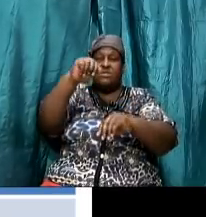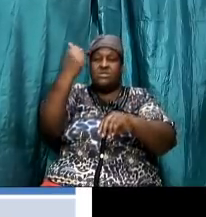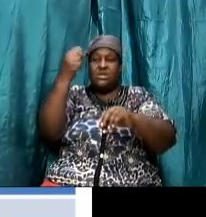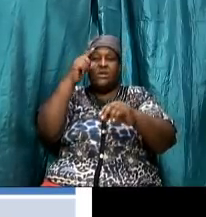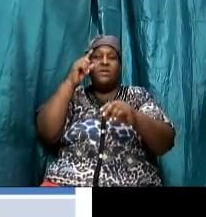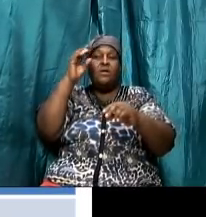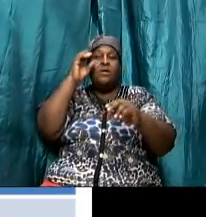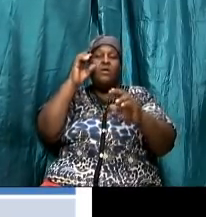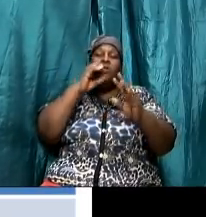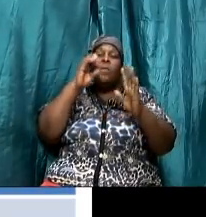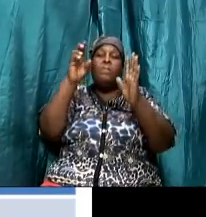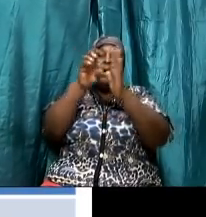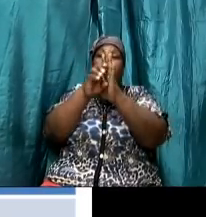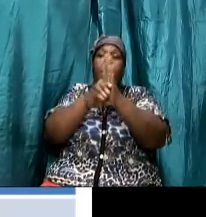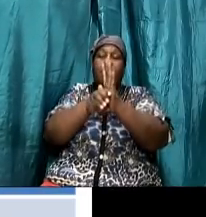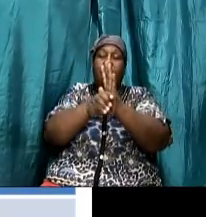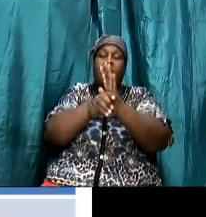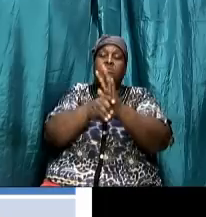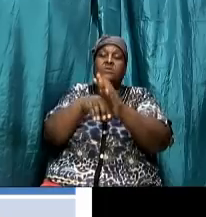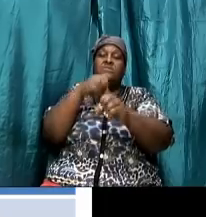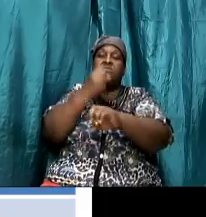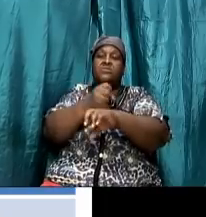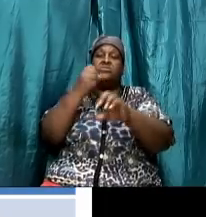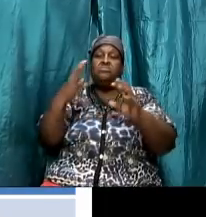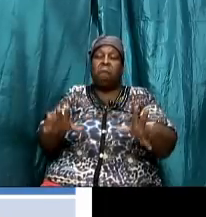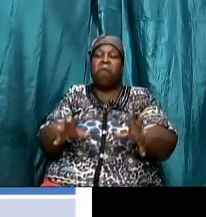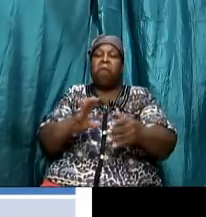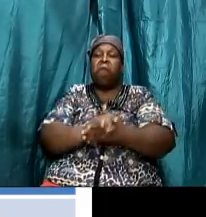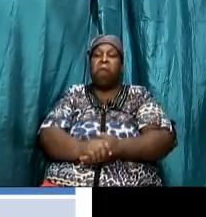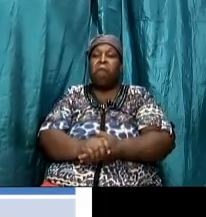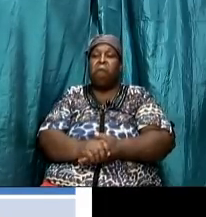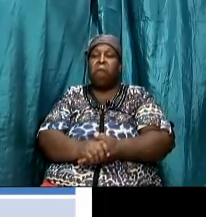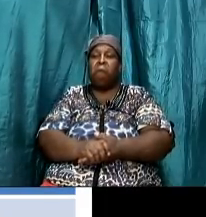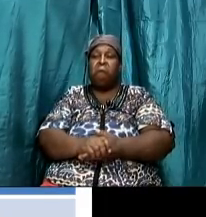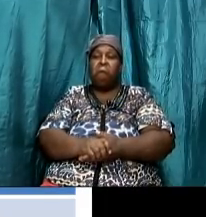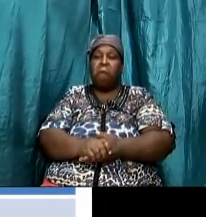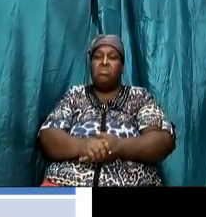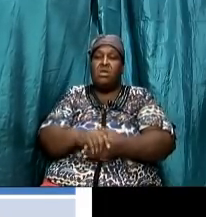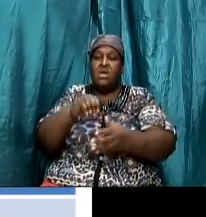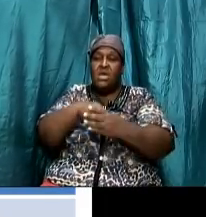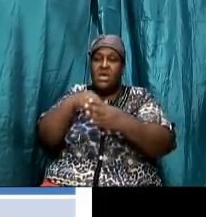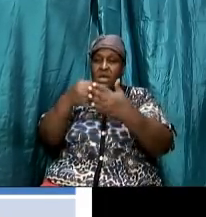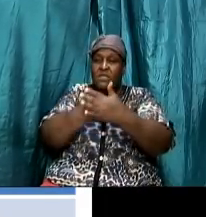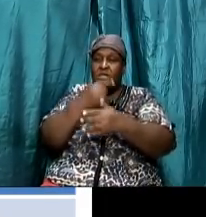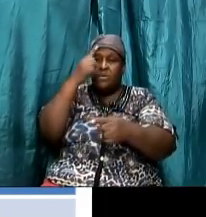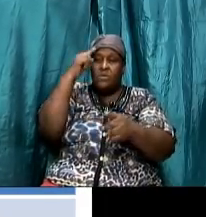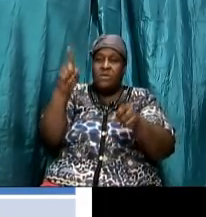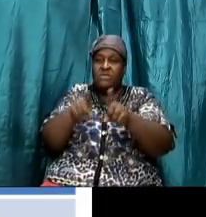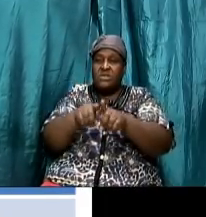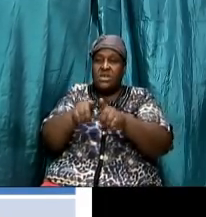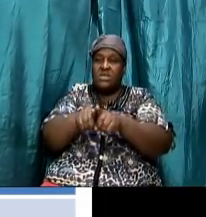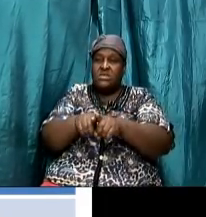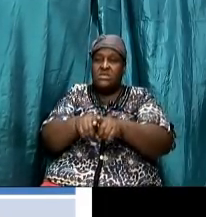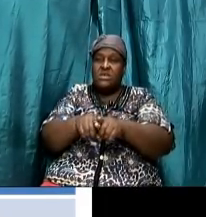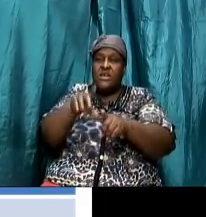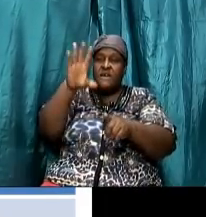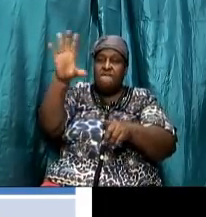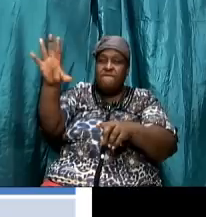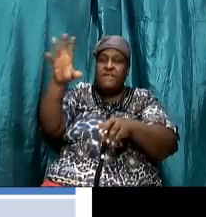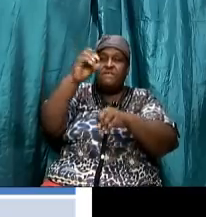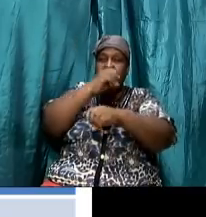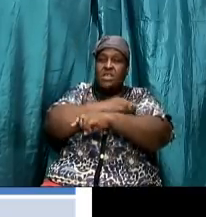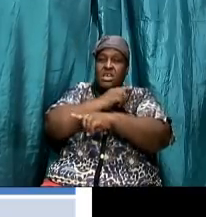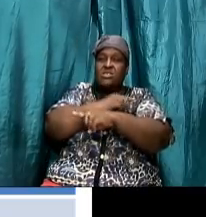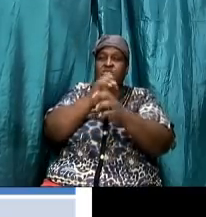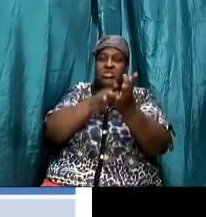in the new covenant and that was the sabbath the physical rest in the new covenant 50 days